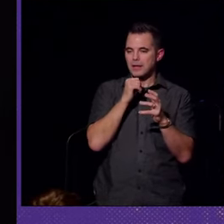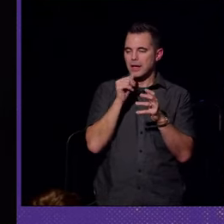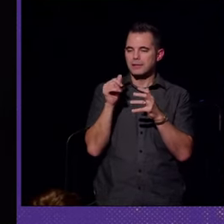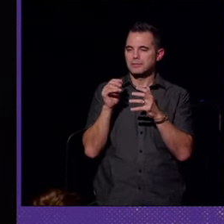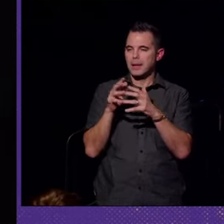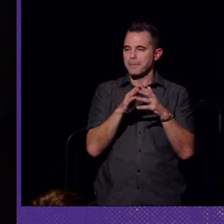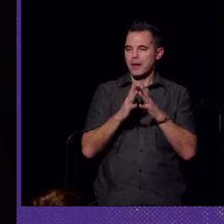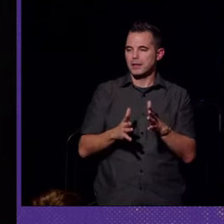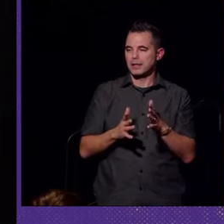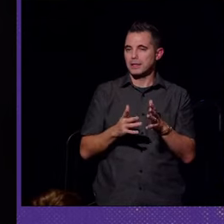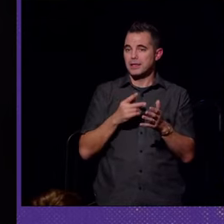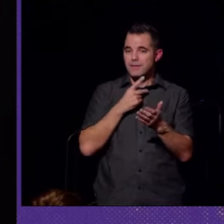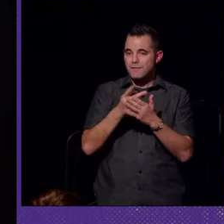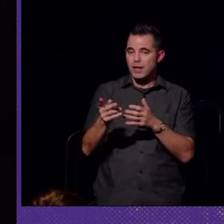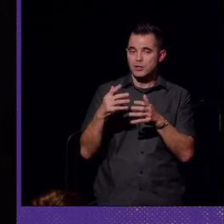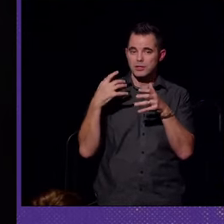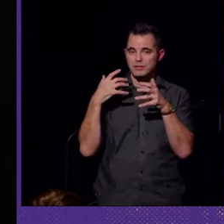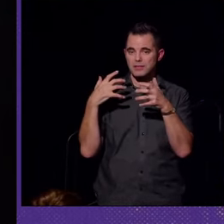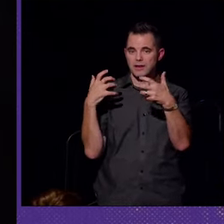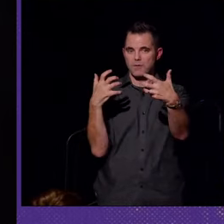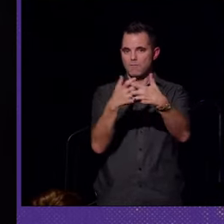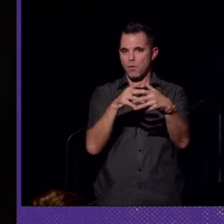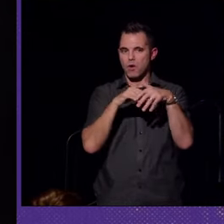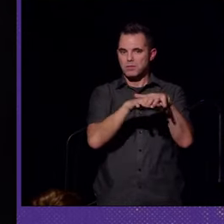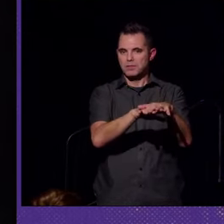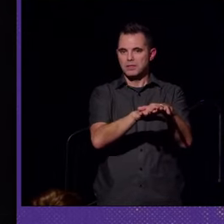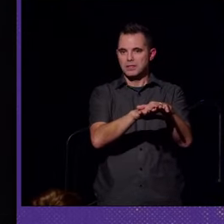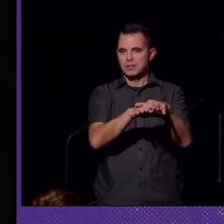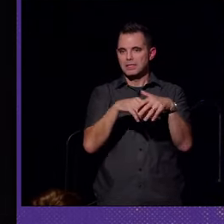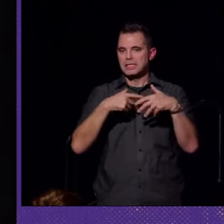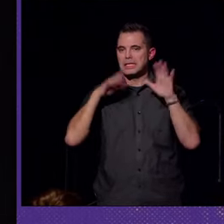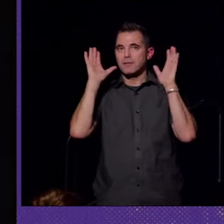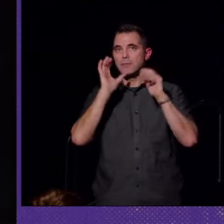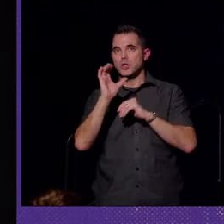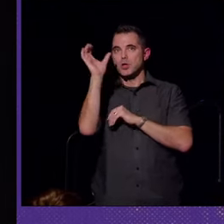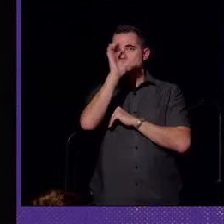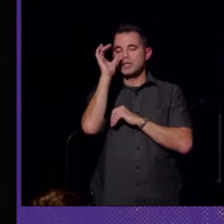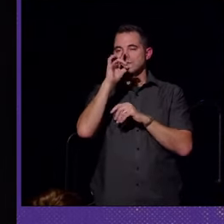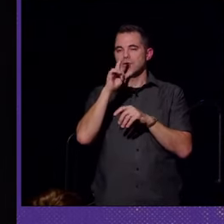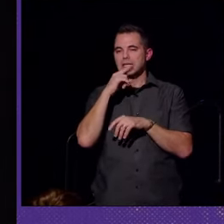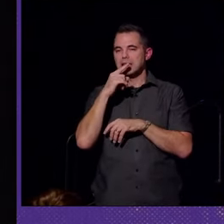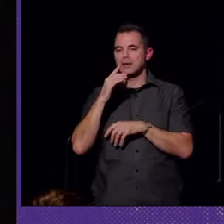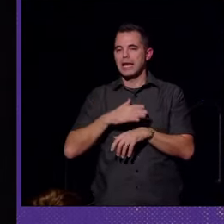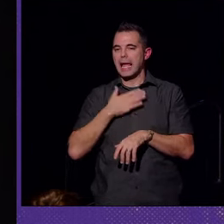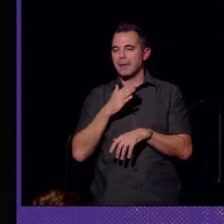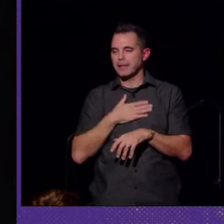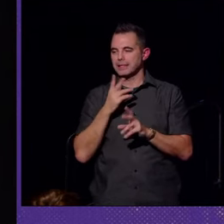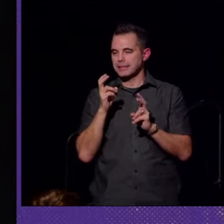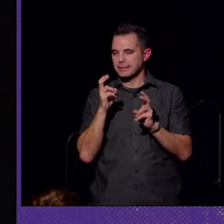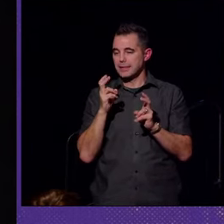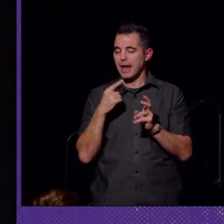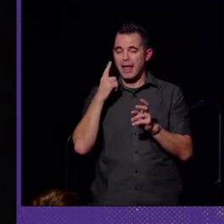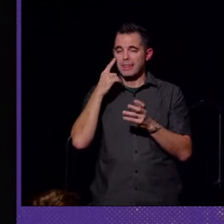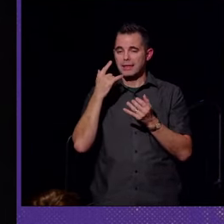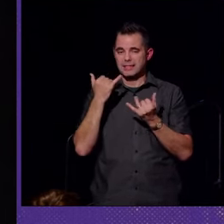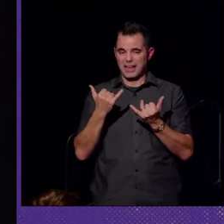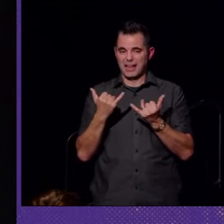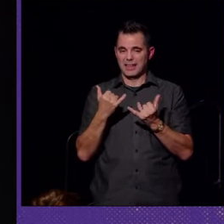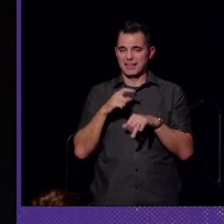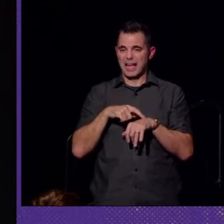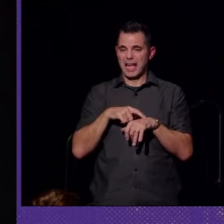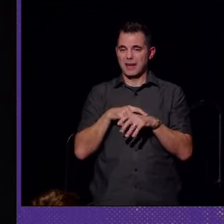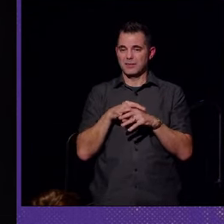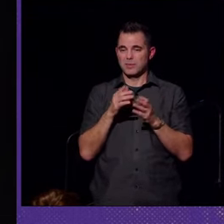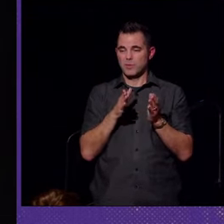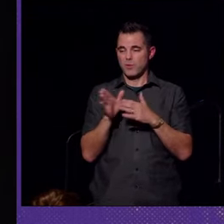To fail to confirm was to give up one's quest for hearing happiness. And I think it's about time we move away